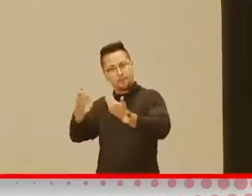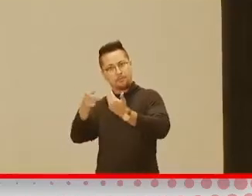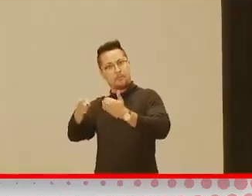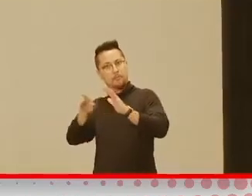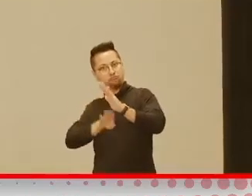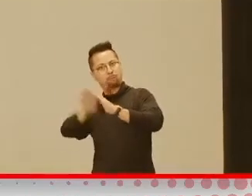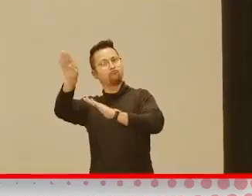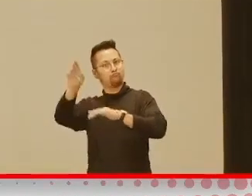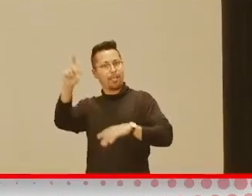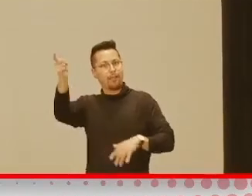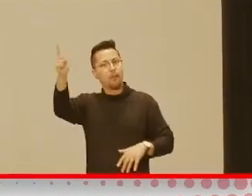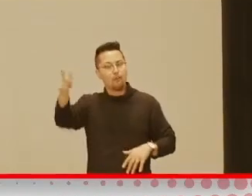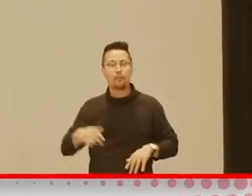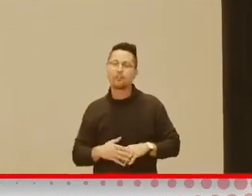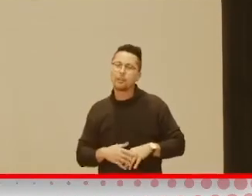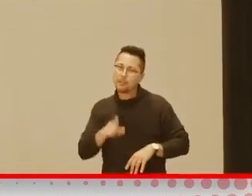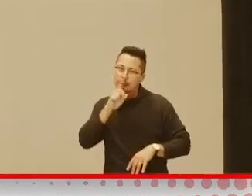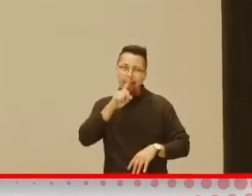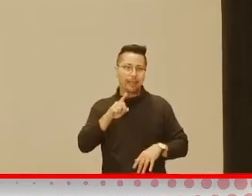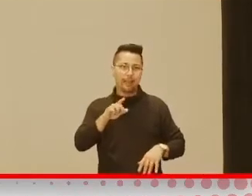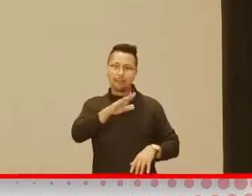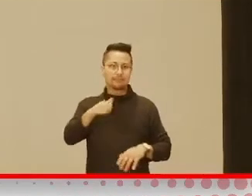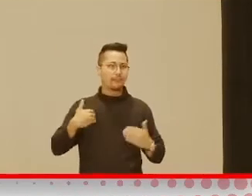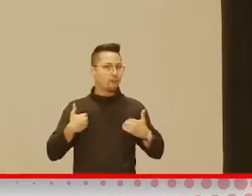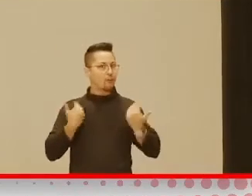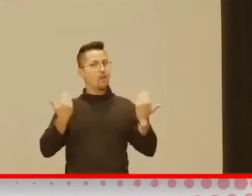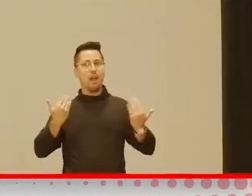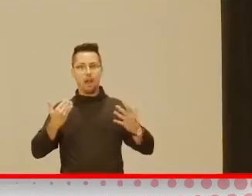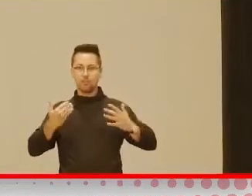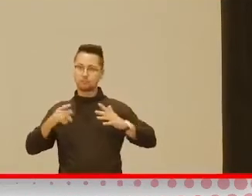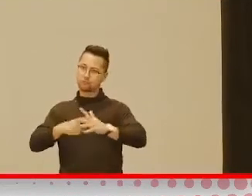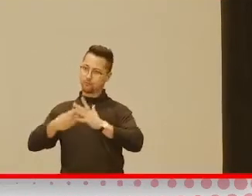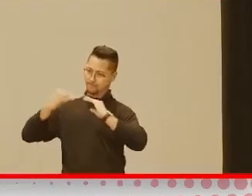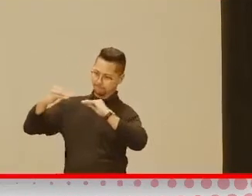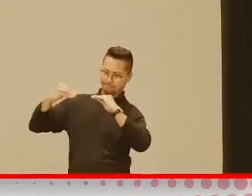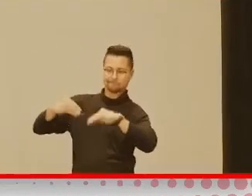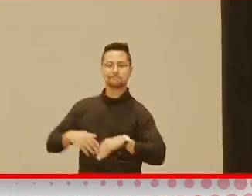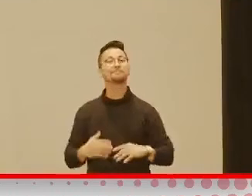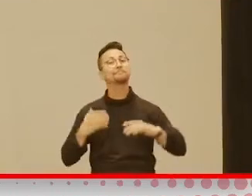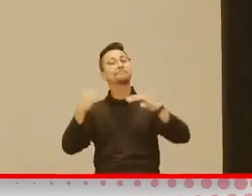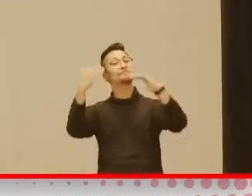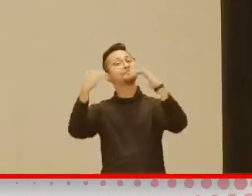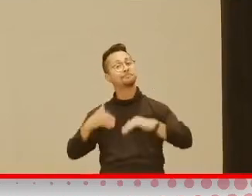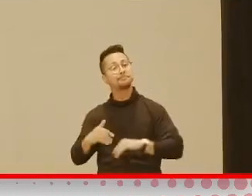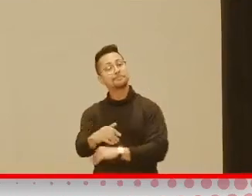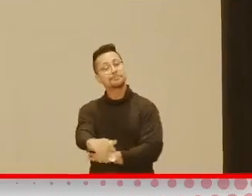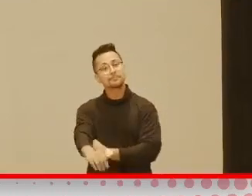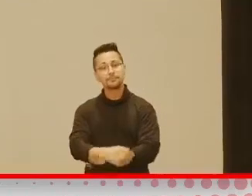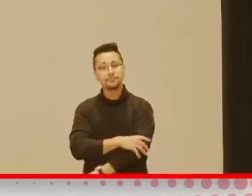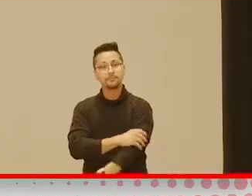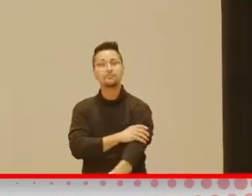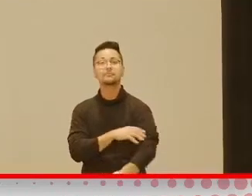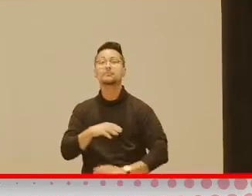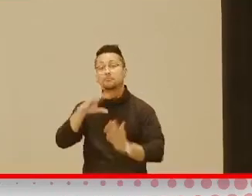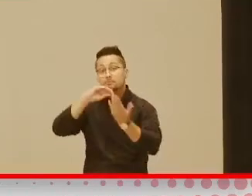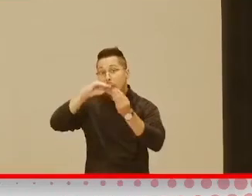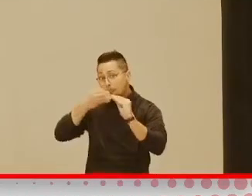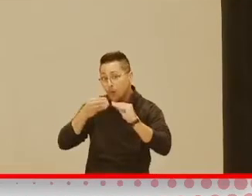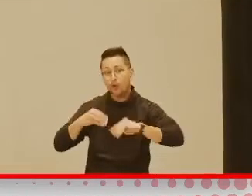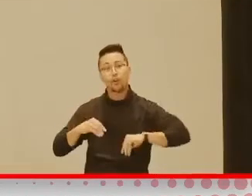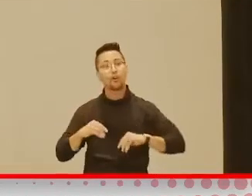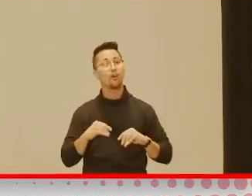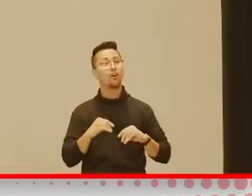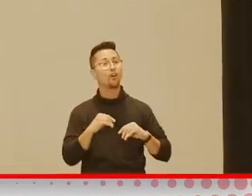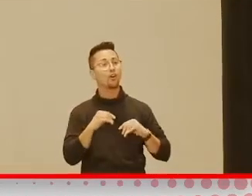life. So it's never too young to start with that. And then using the, you know, learning numbers, using the